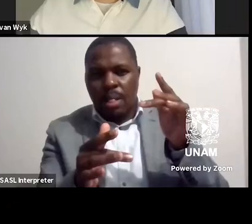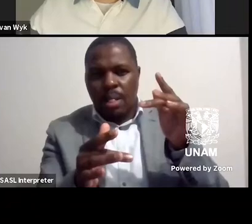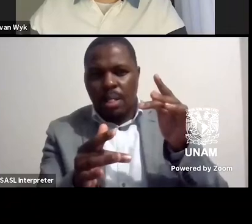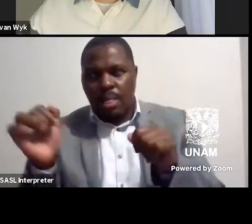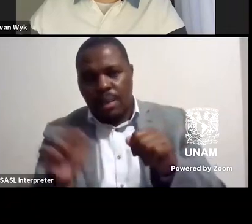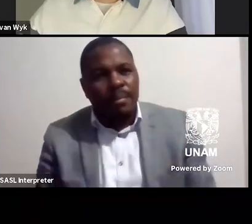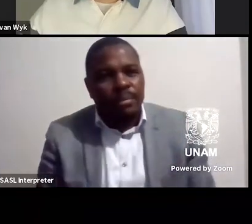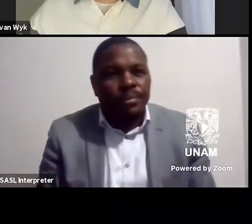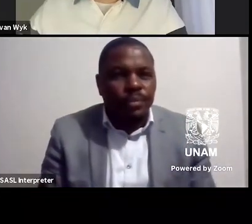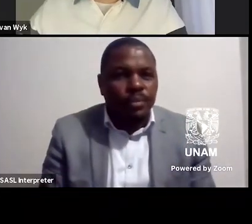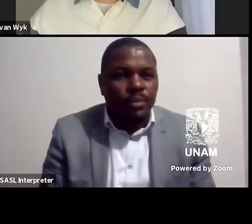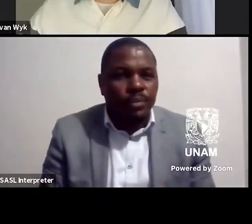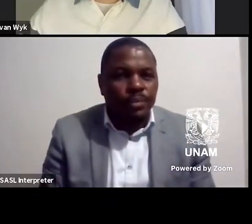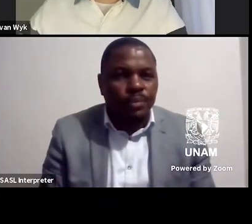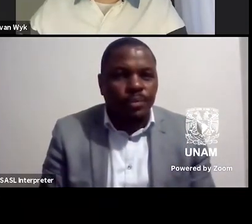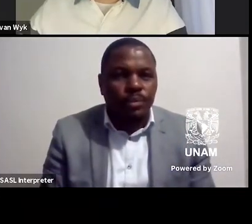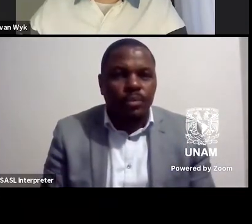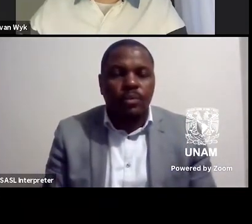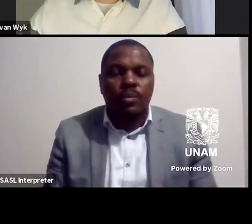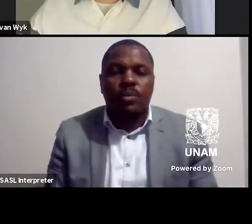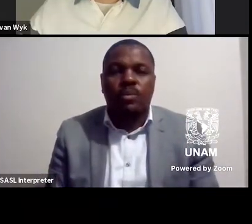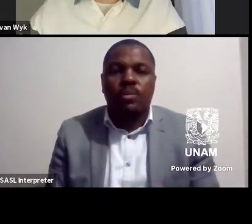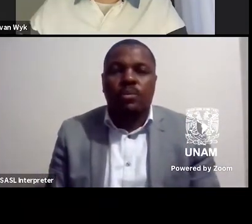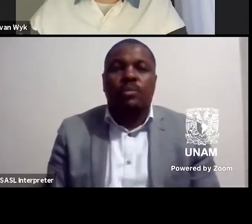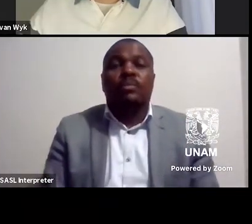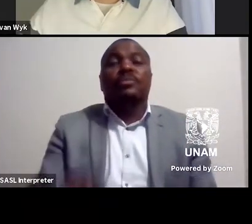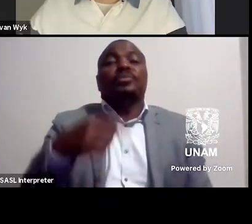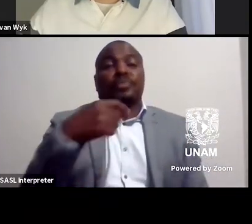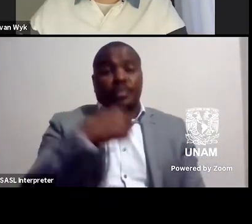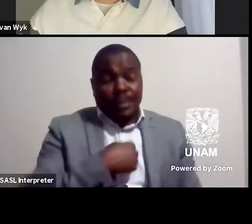roberto yeah i i will say that